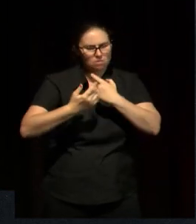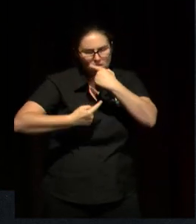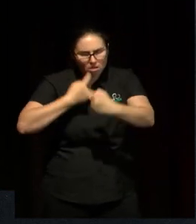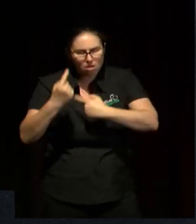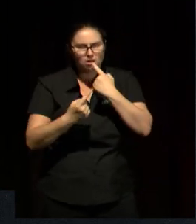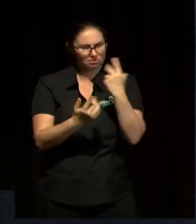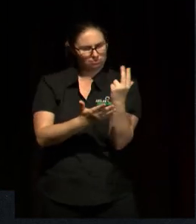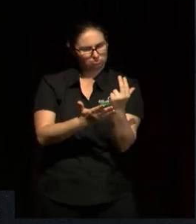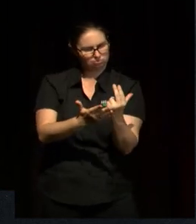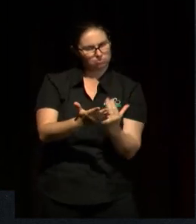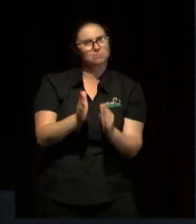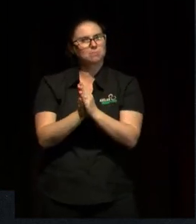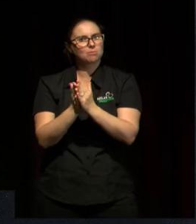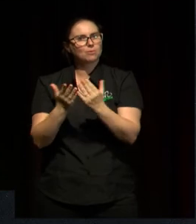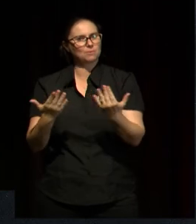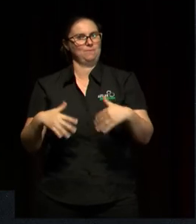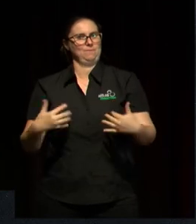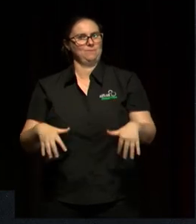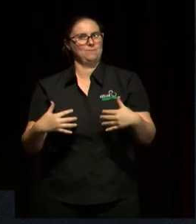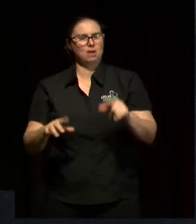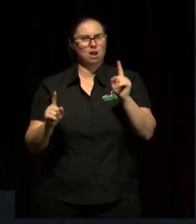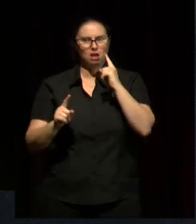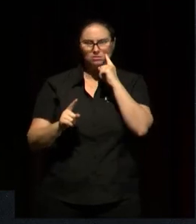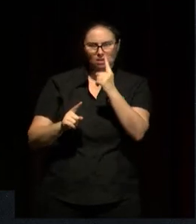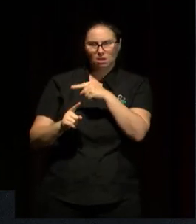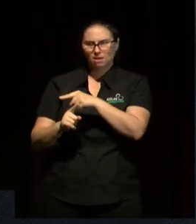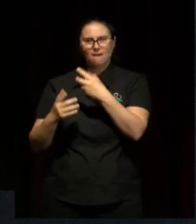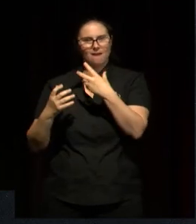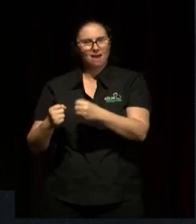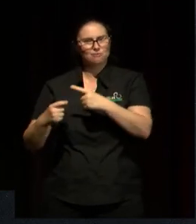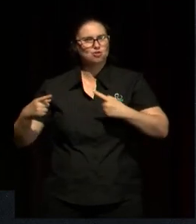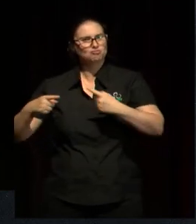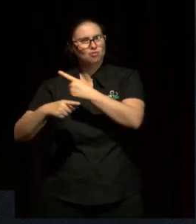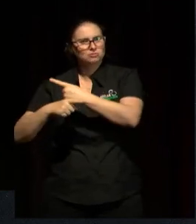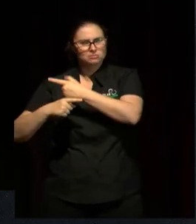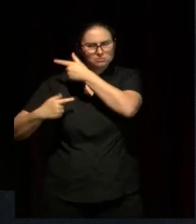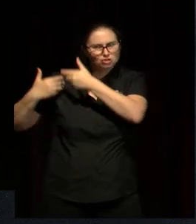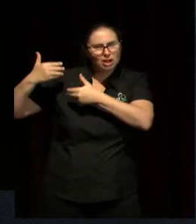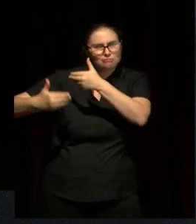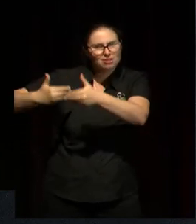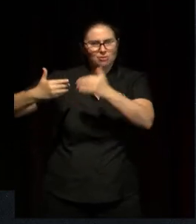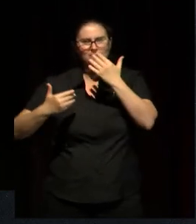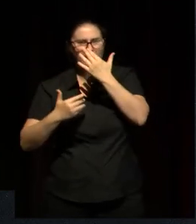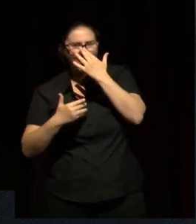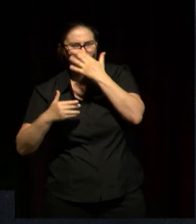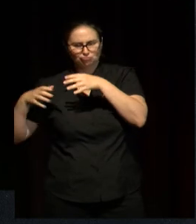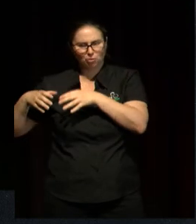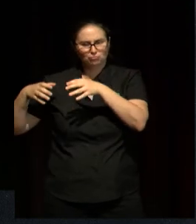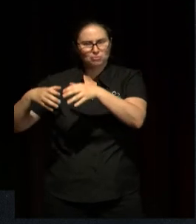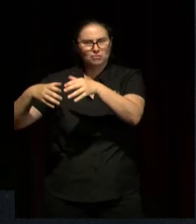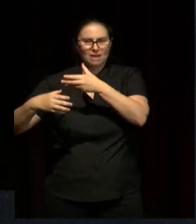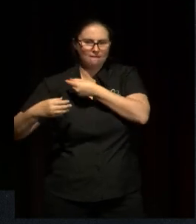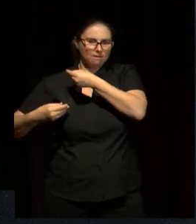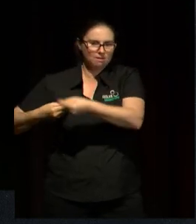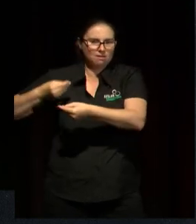children's format. So, we're seeing these kind of cross-generational flow-on effects in the literary